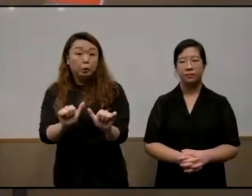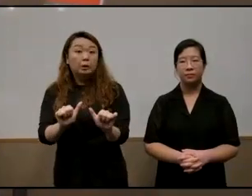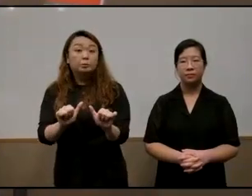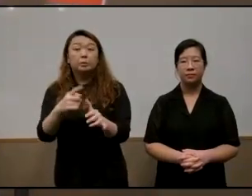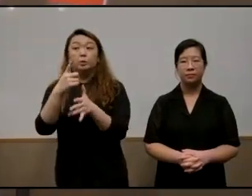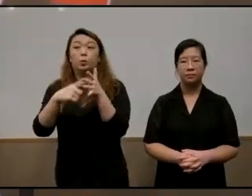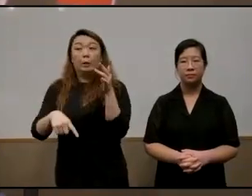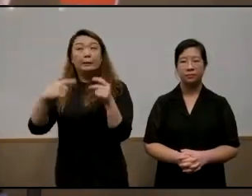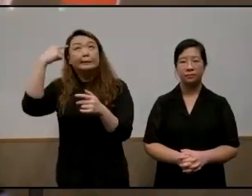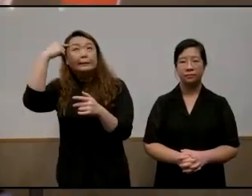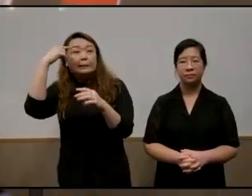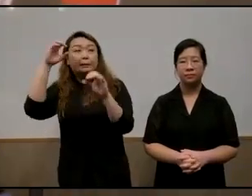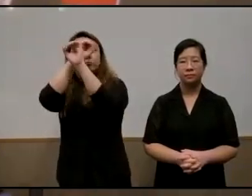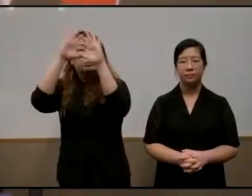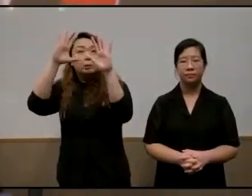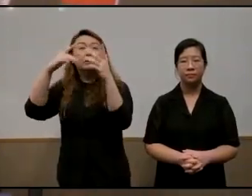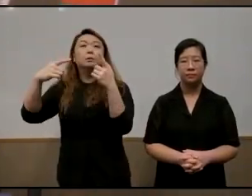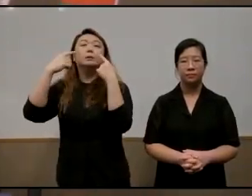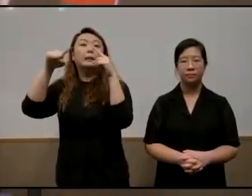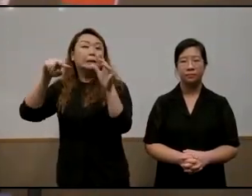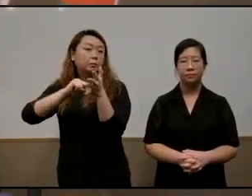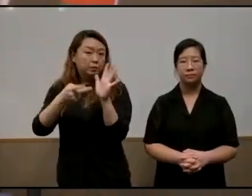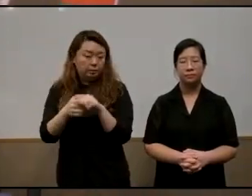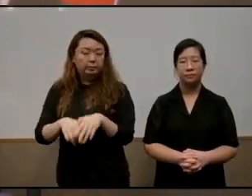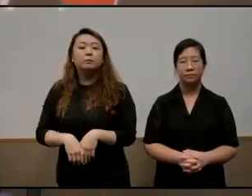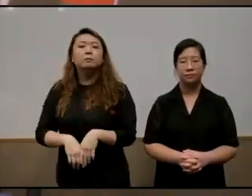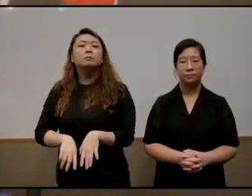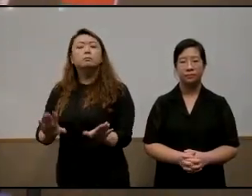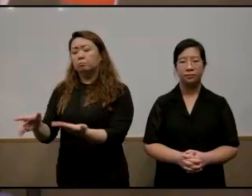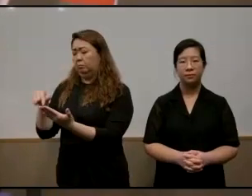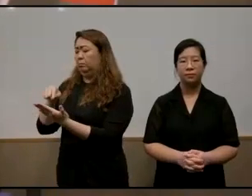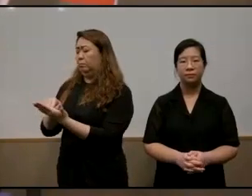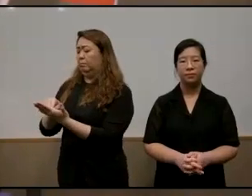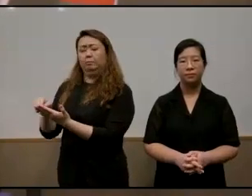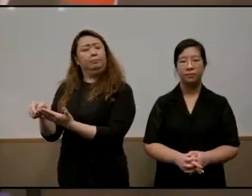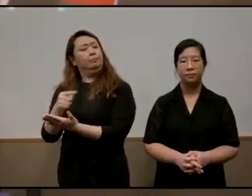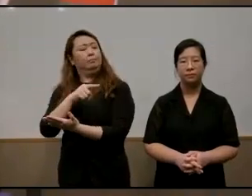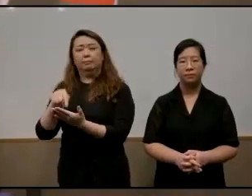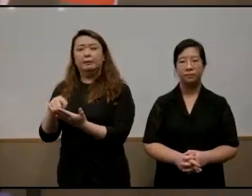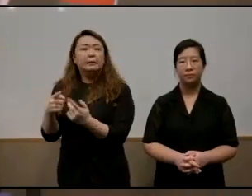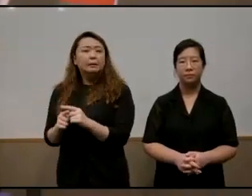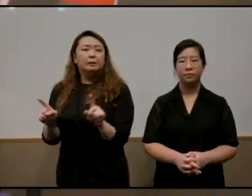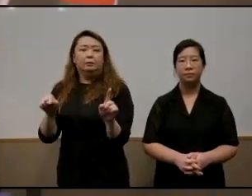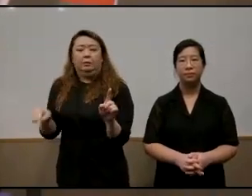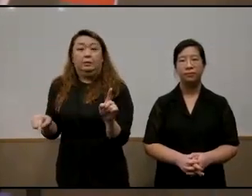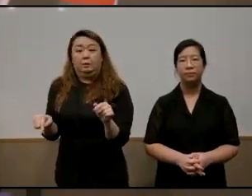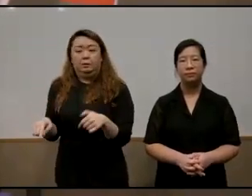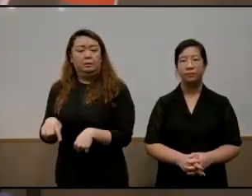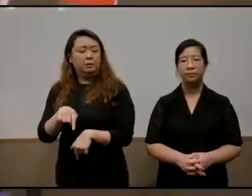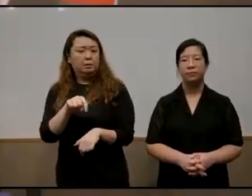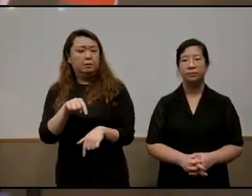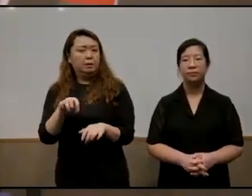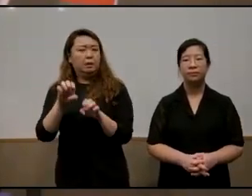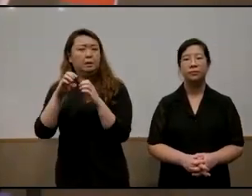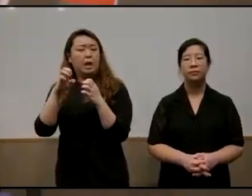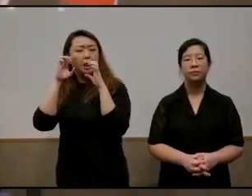life success and i wanted a theoretical framework that didn't kind of start with education is perpetuating inequality education is